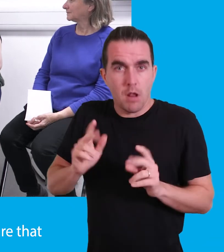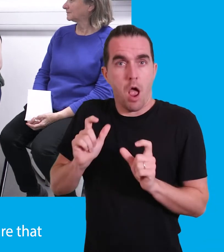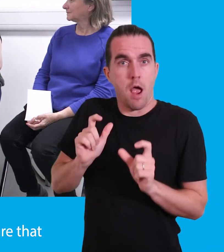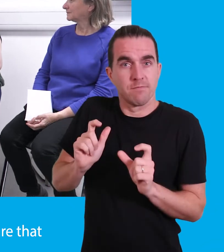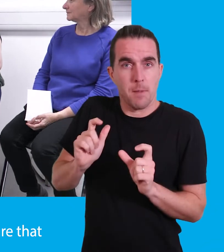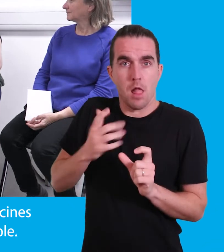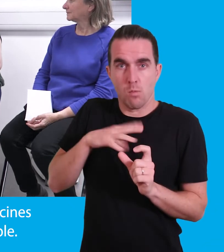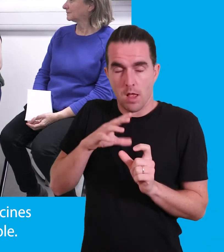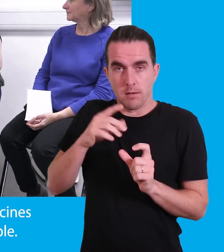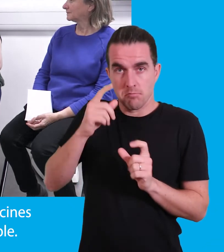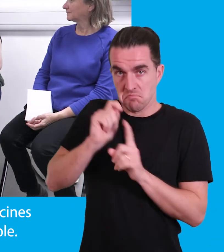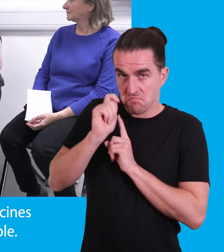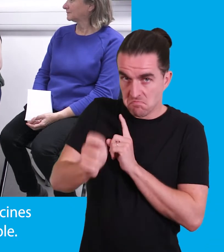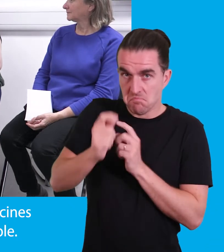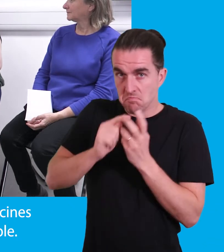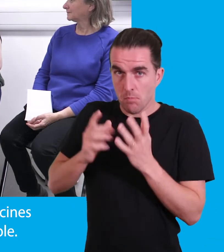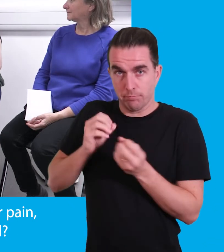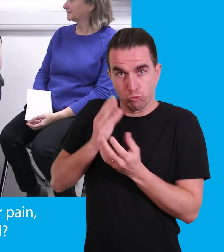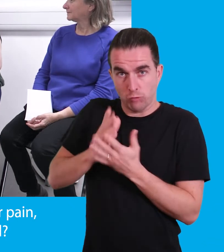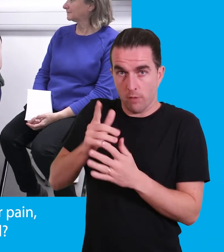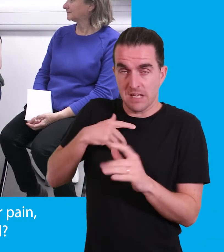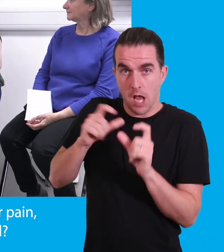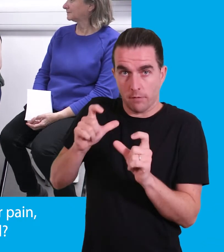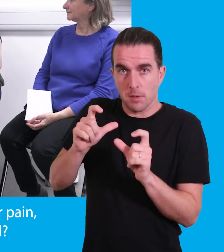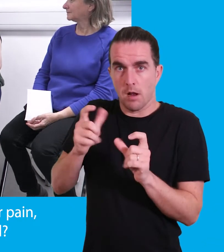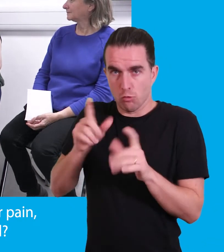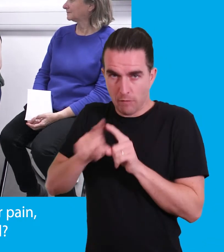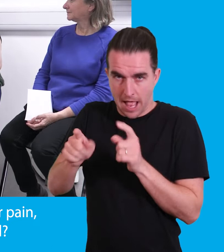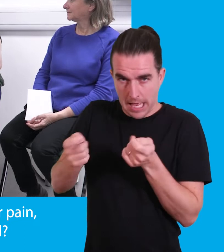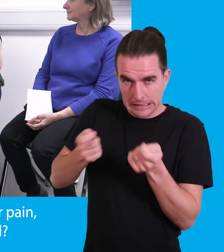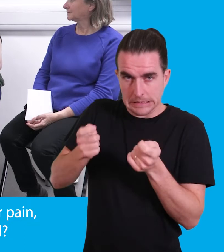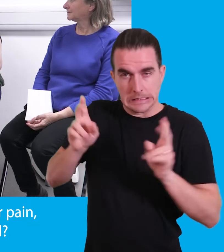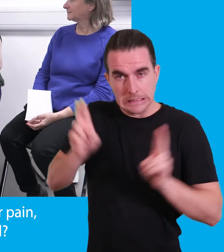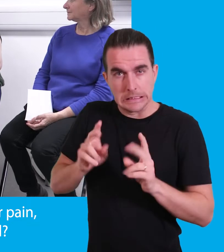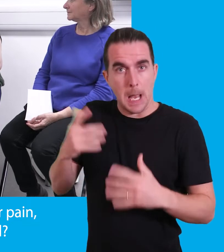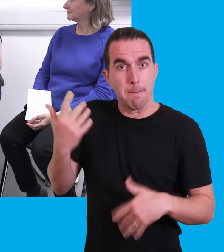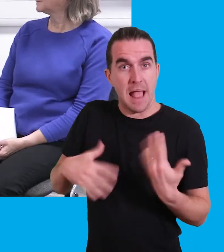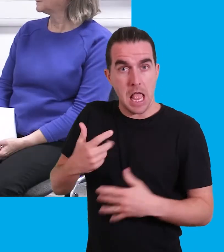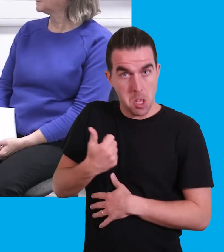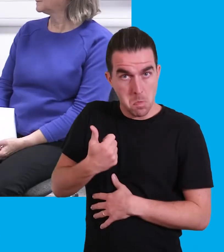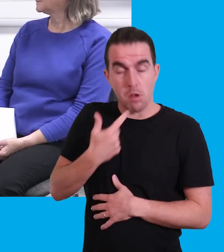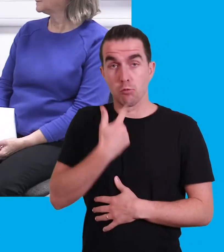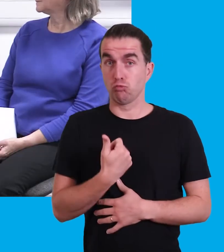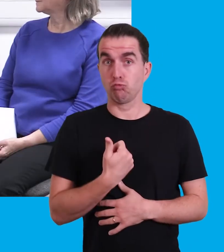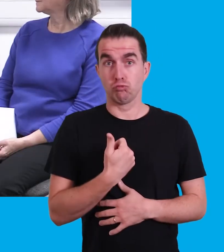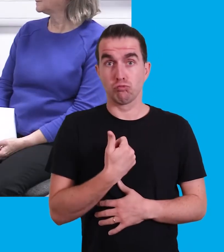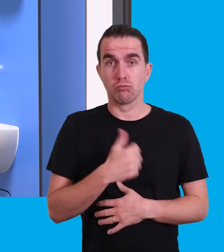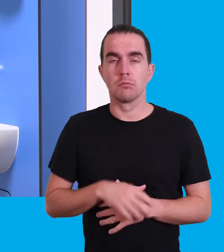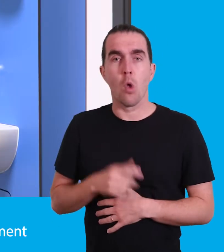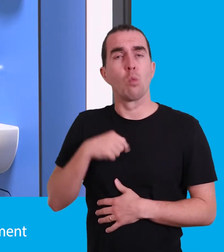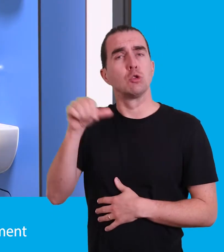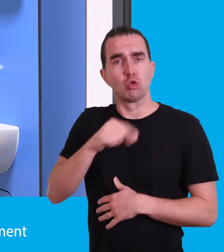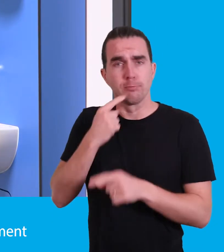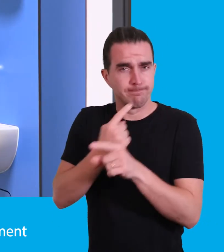make sure that we prescribe some medicine to keep you comfortable. Things like sort of managing your pain. How does that sound? That sounds good.